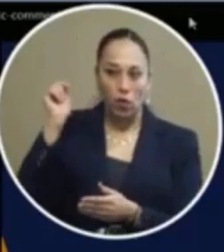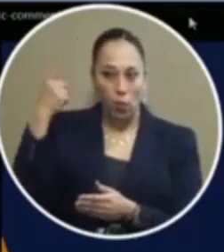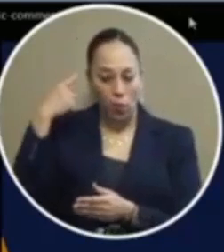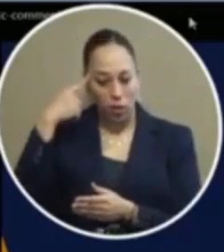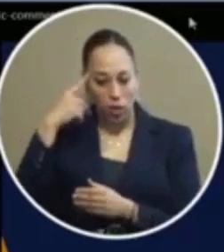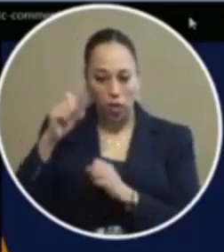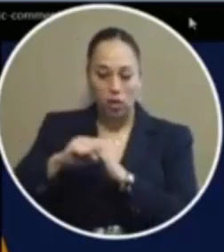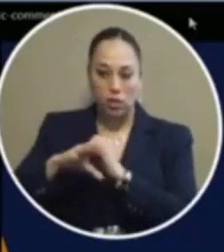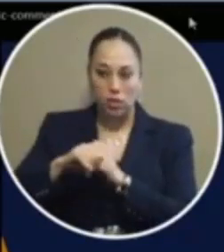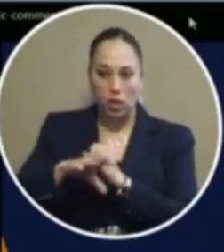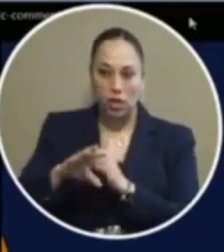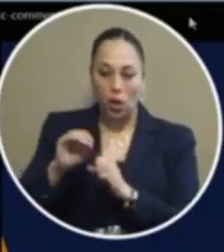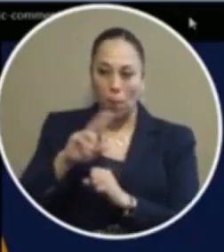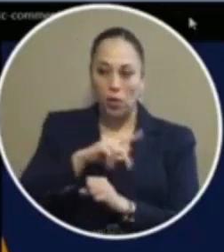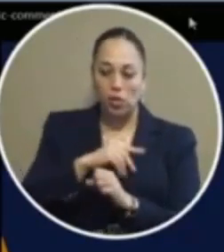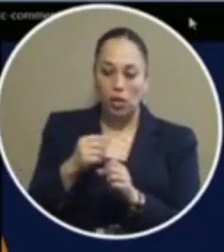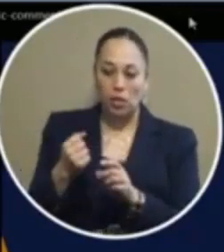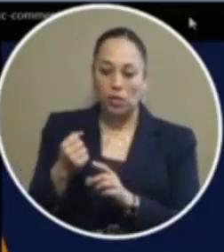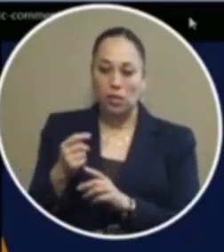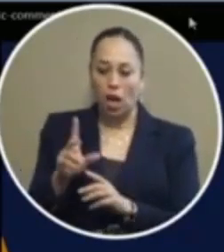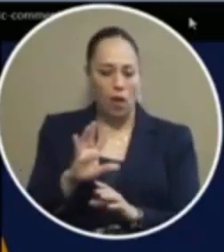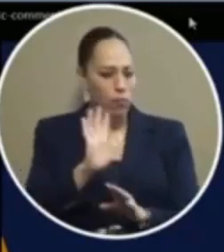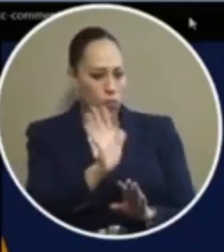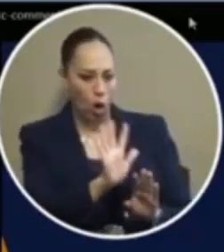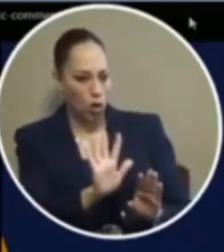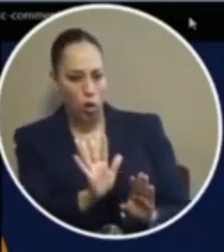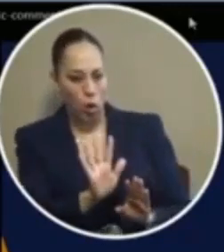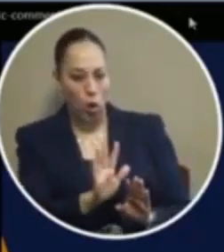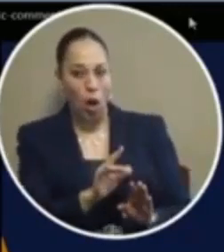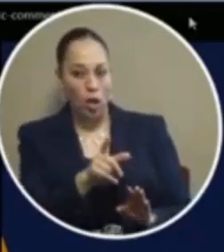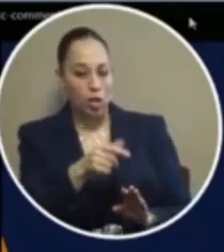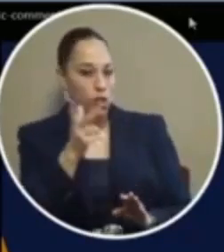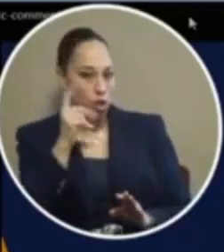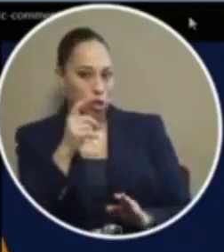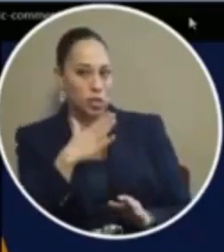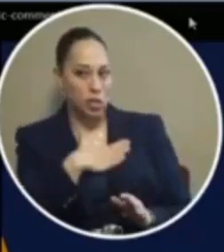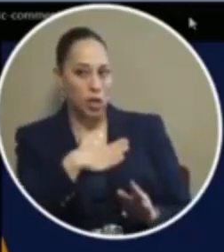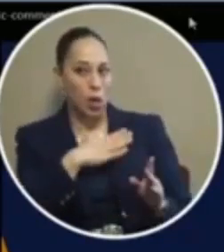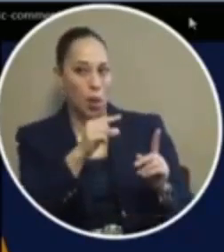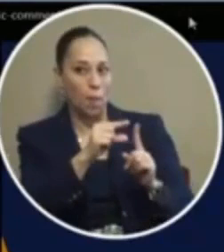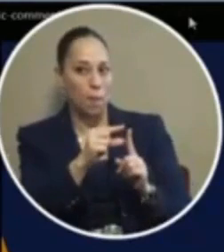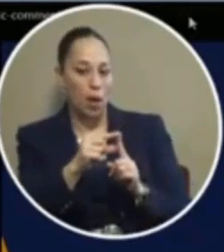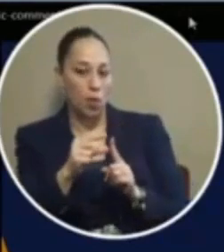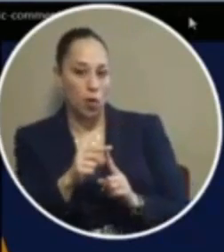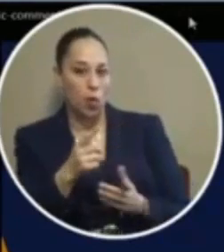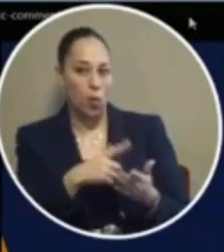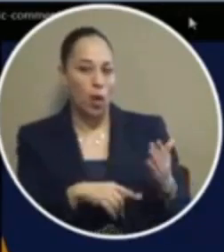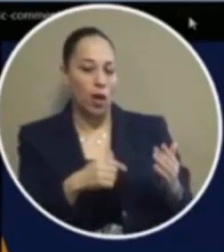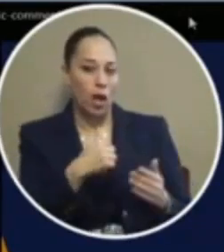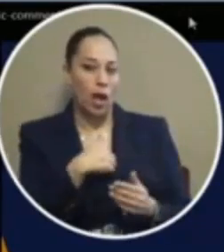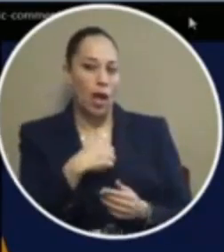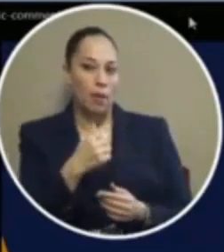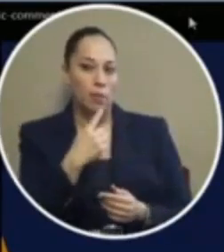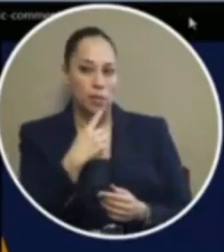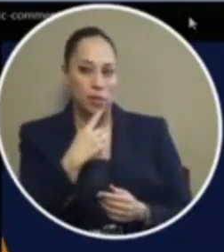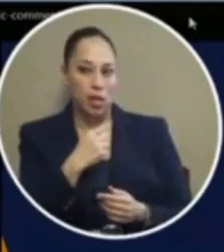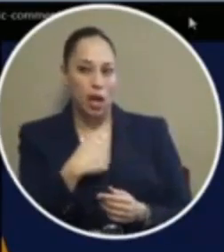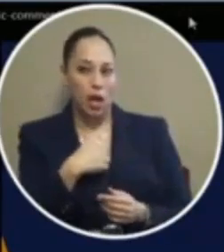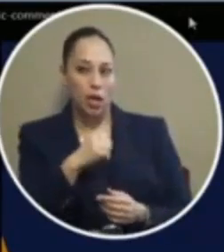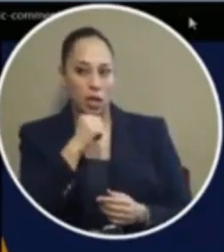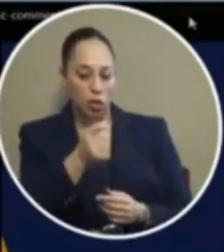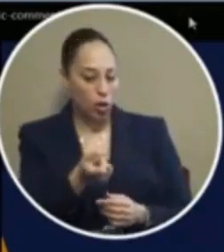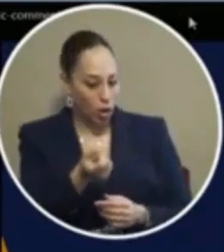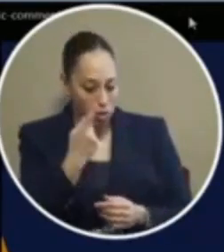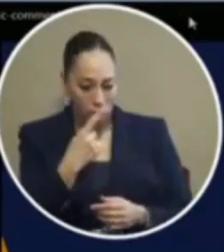campaigning or personal attacks political statements ma'am again if you listen to my words all i'm just saying is that you know i don't understand